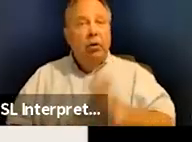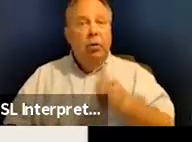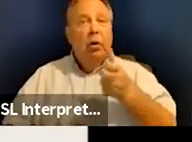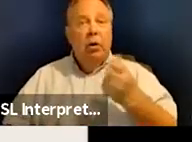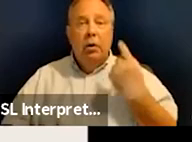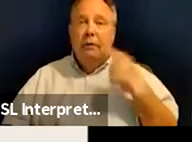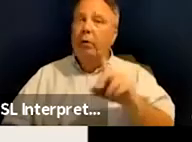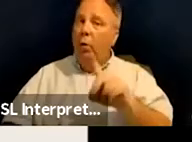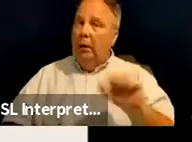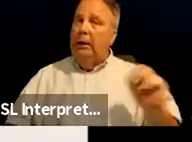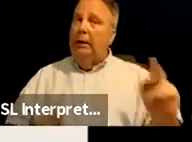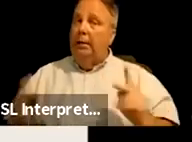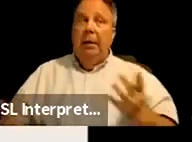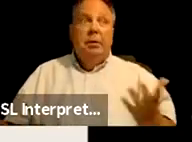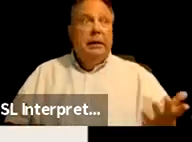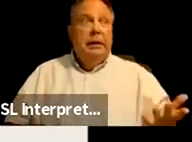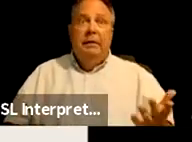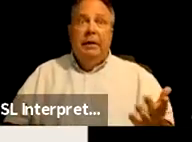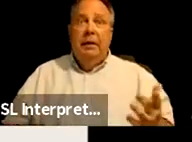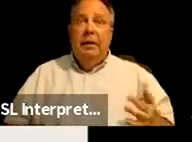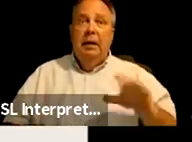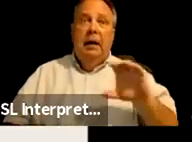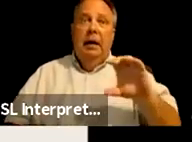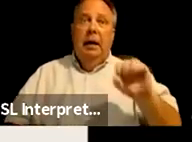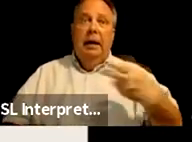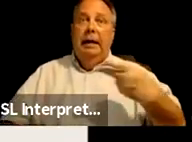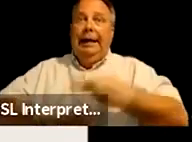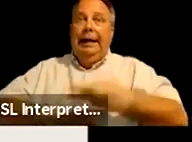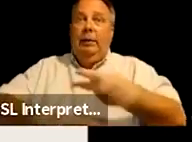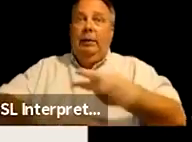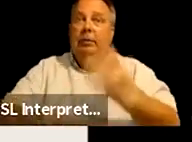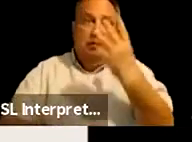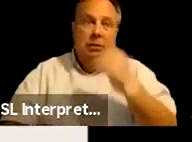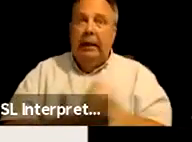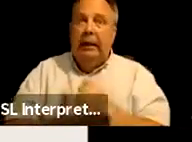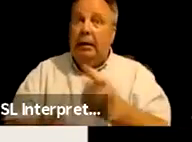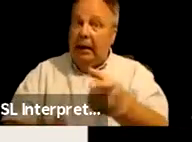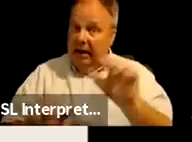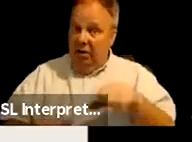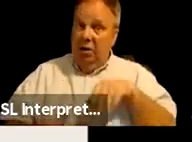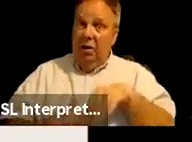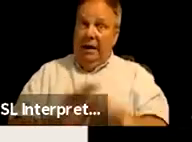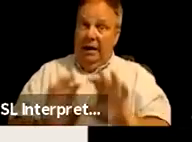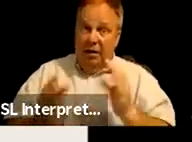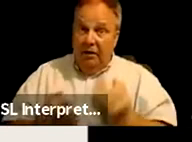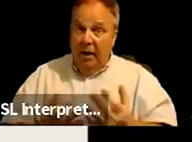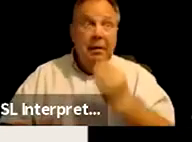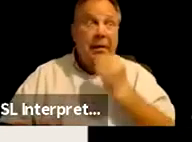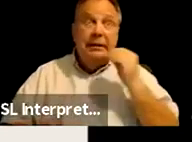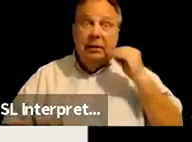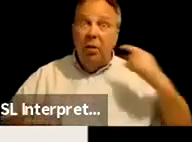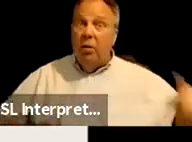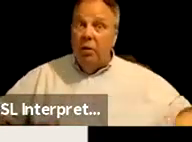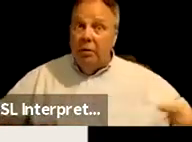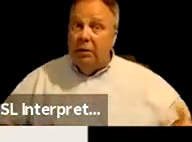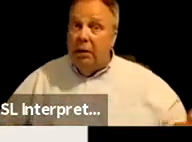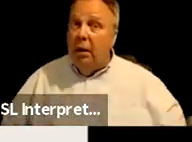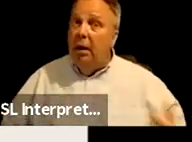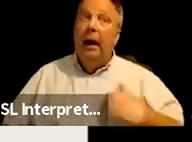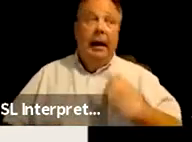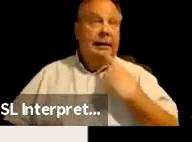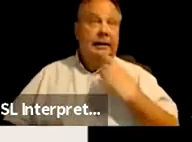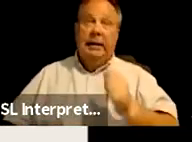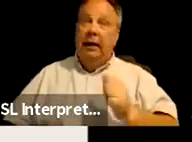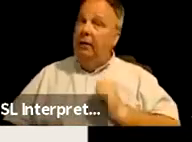disabled people to even couch surf because can you get into your family members or your friends' homes? I can say for